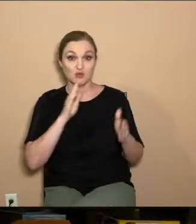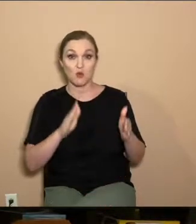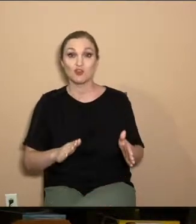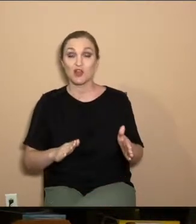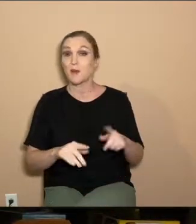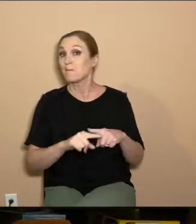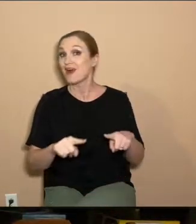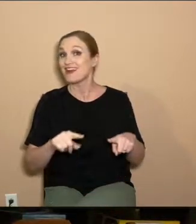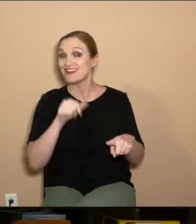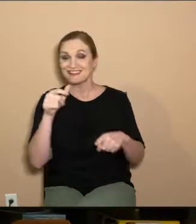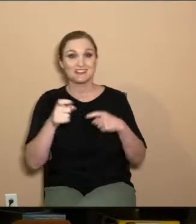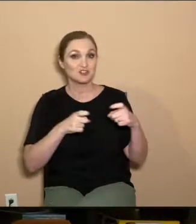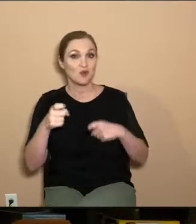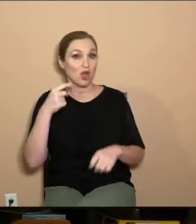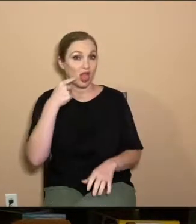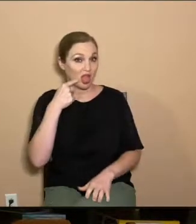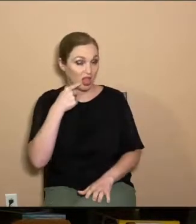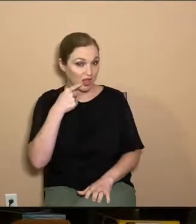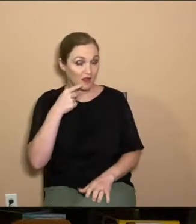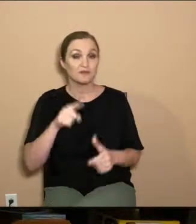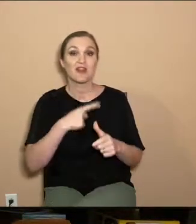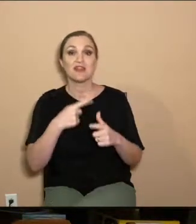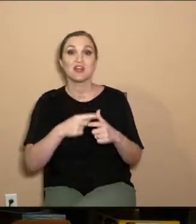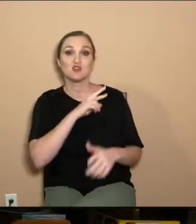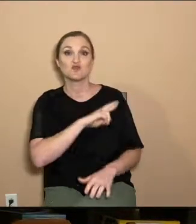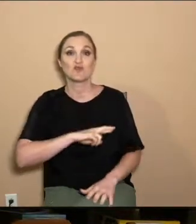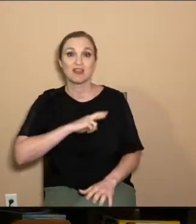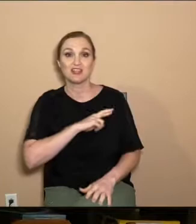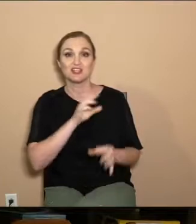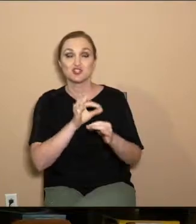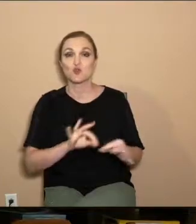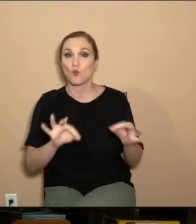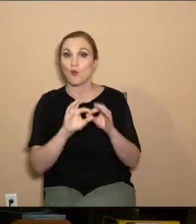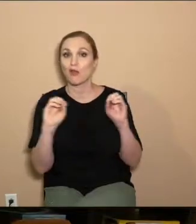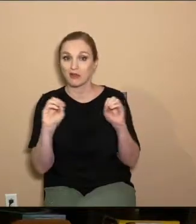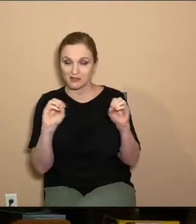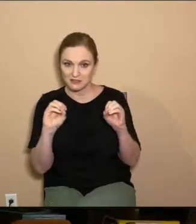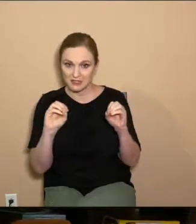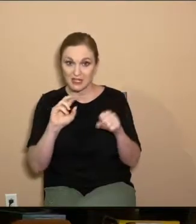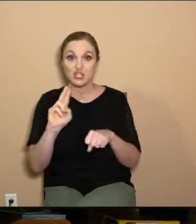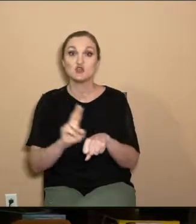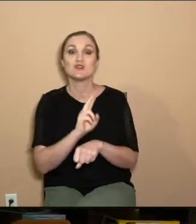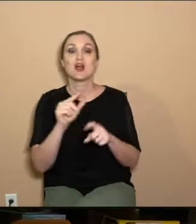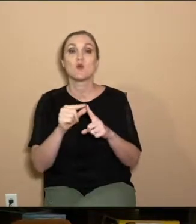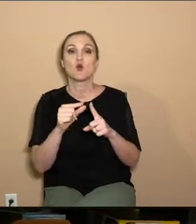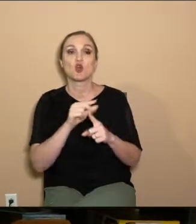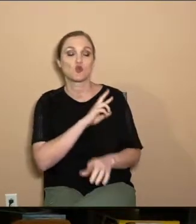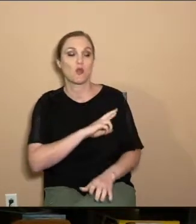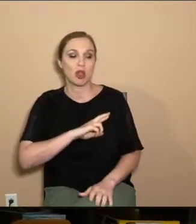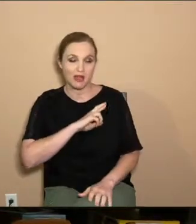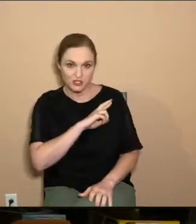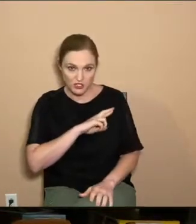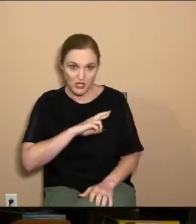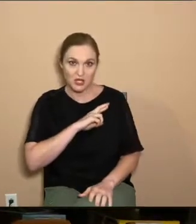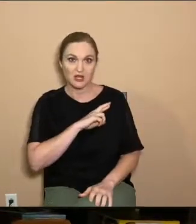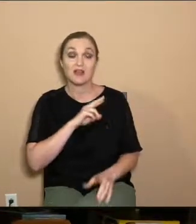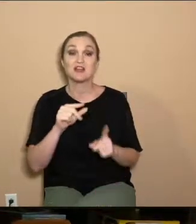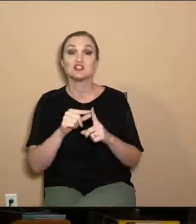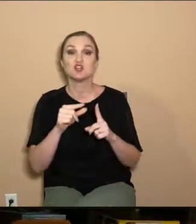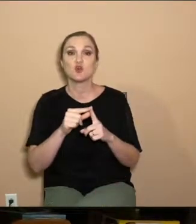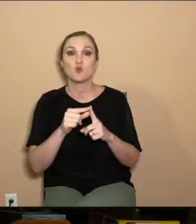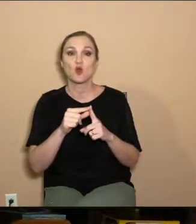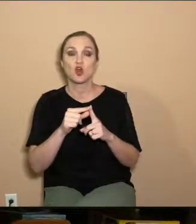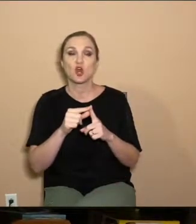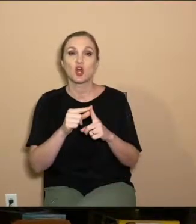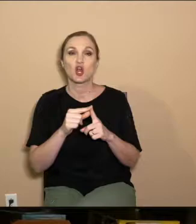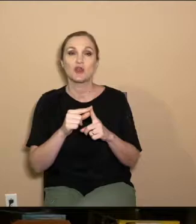doesn't bridle his tongue, then his religion is worthless. And when he uses that word religious or religion, it's a word that carries